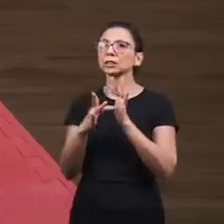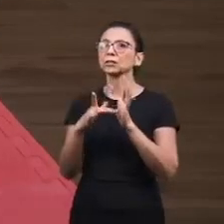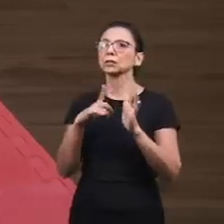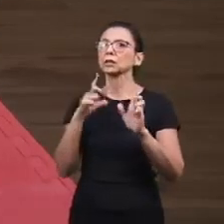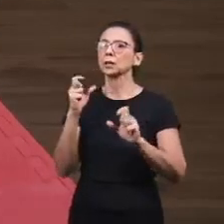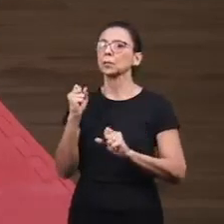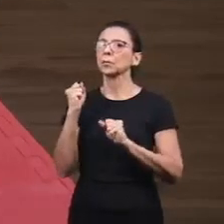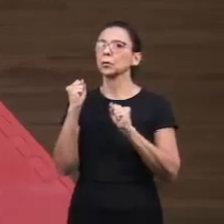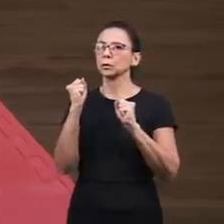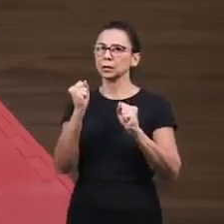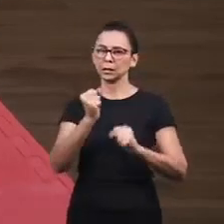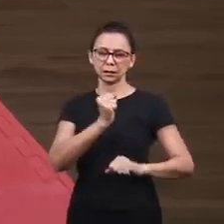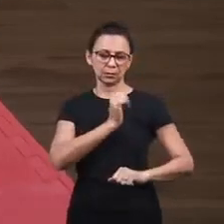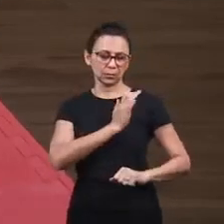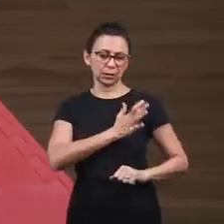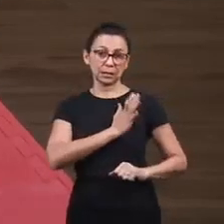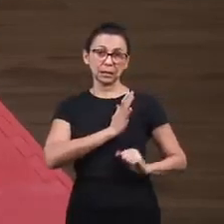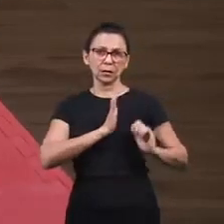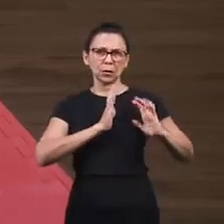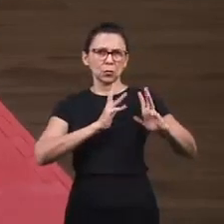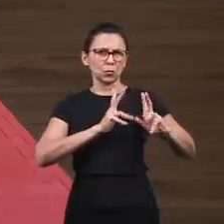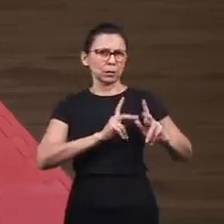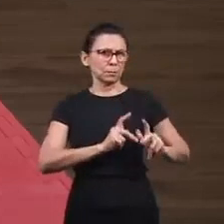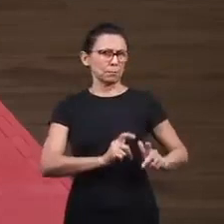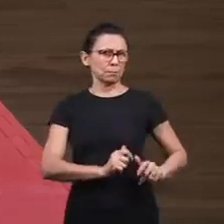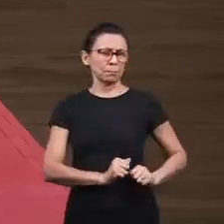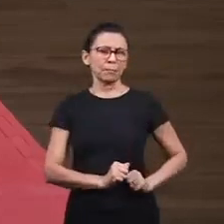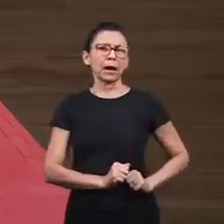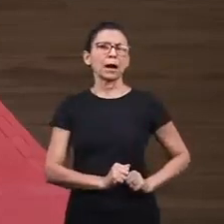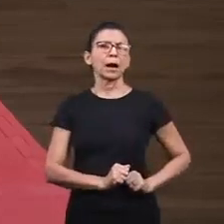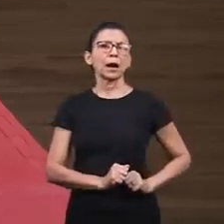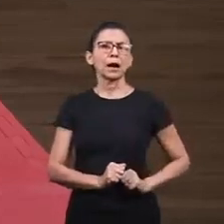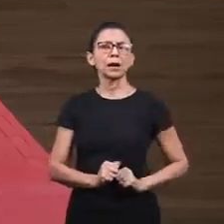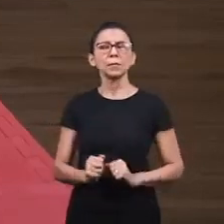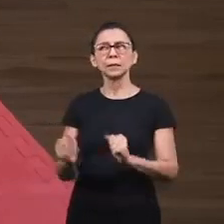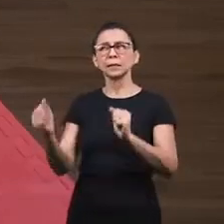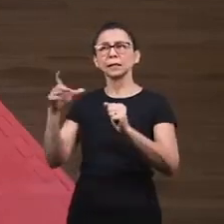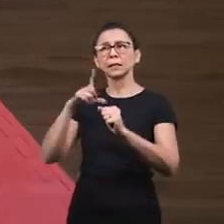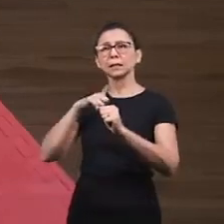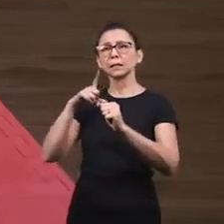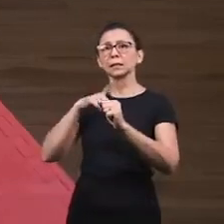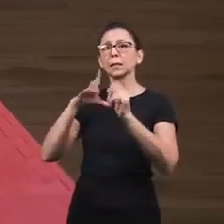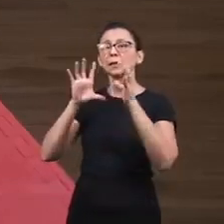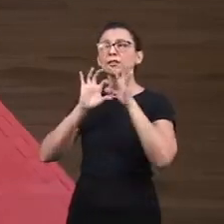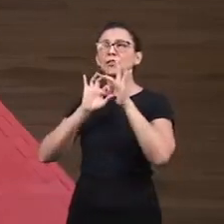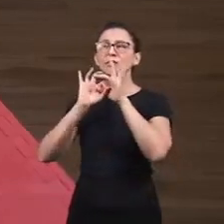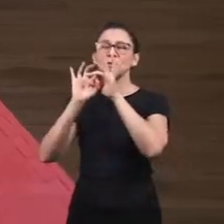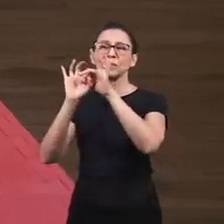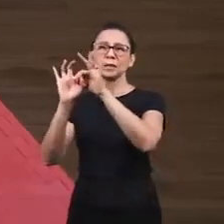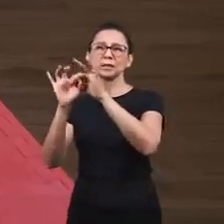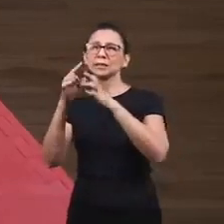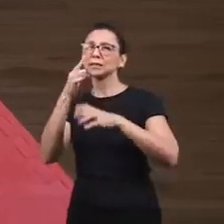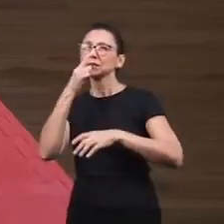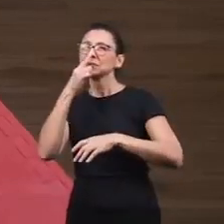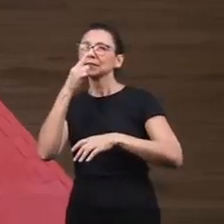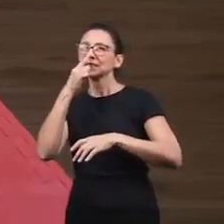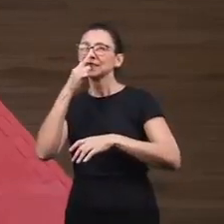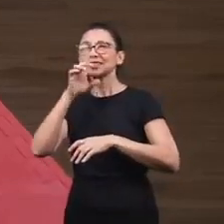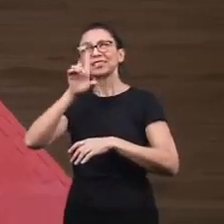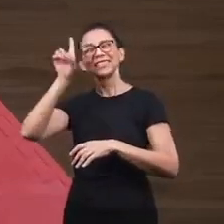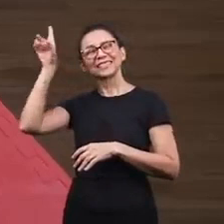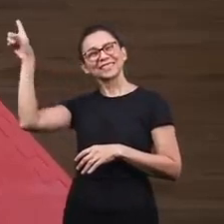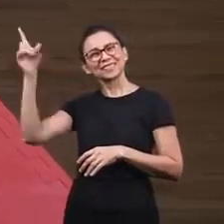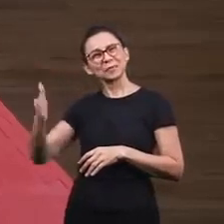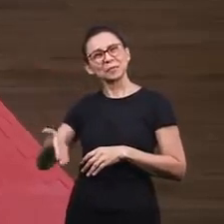Jesus has the power to clean our hearts, has the power to give us fellowship with God, and allows us to be close to